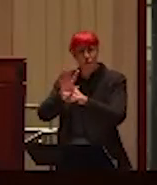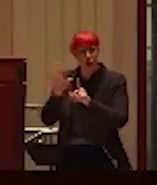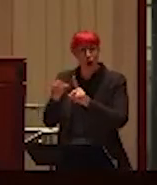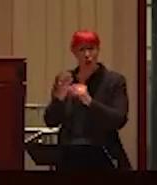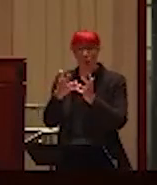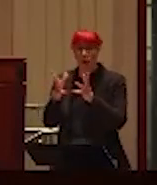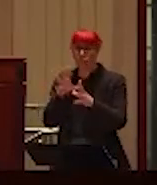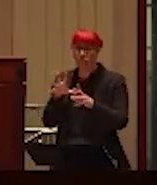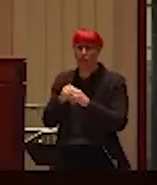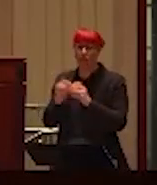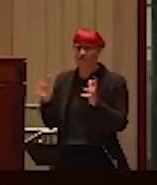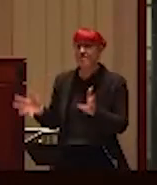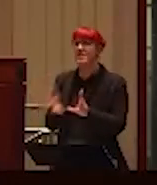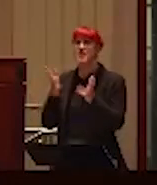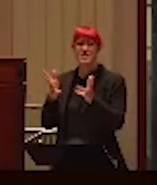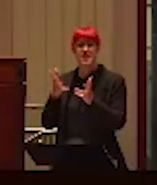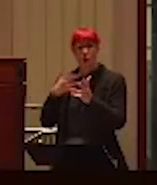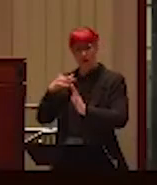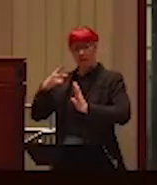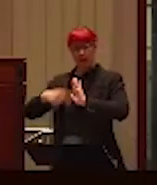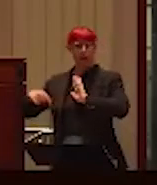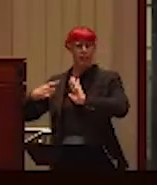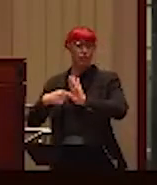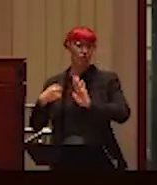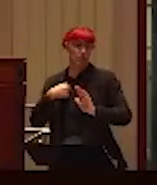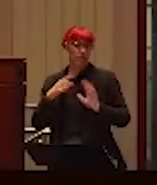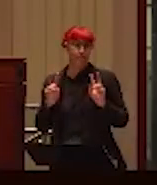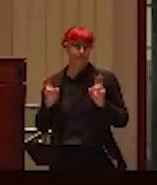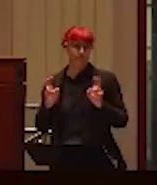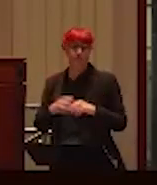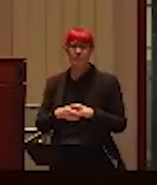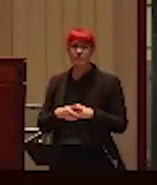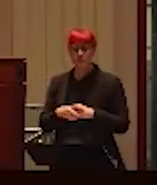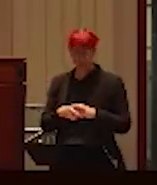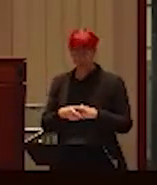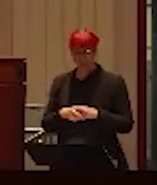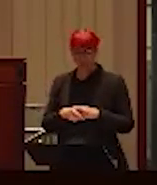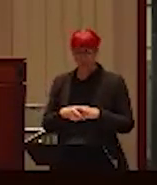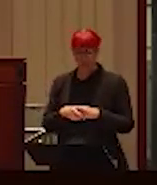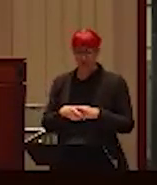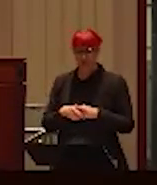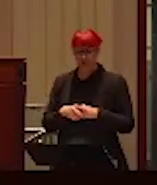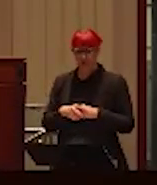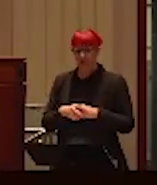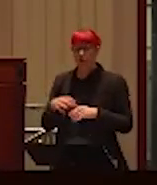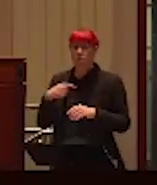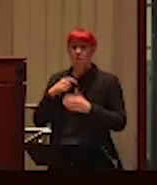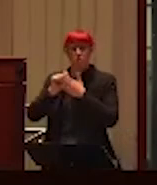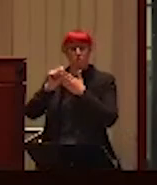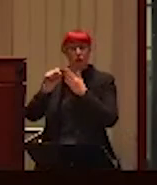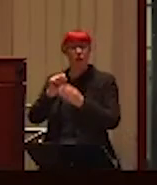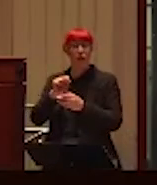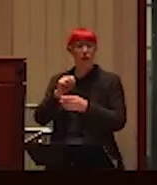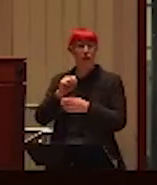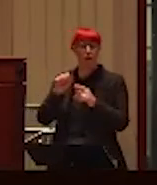So, given the unusual degree of resistance I've received in the media as writing about intimate partner violence violence and men's side